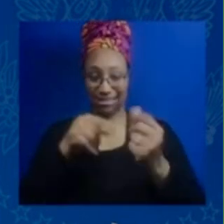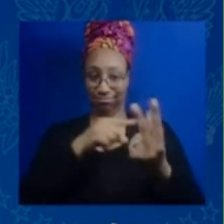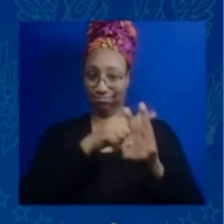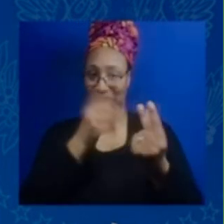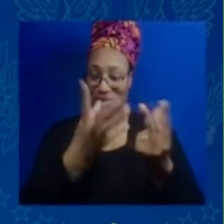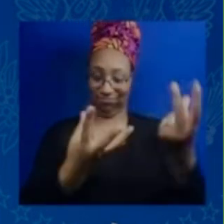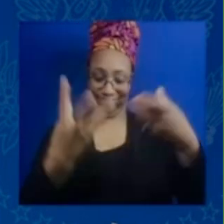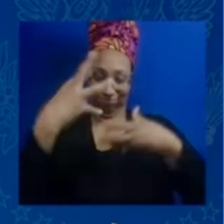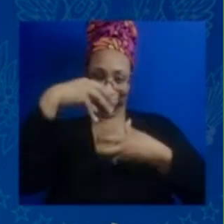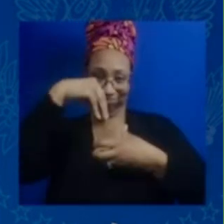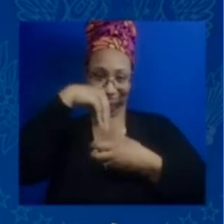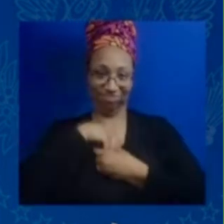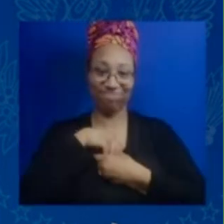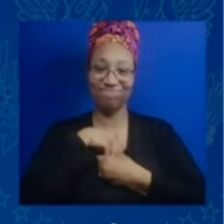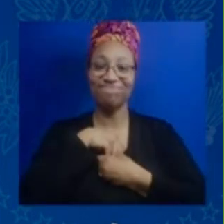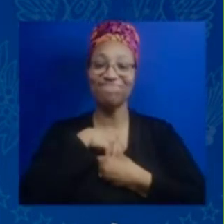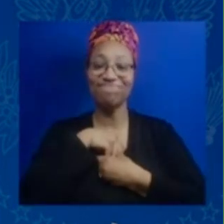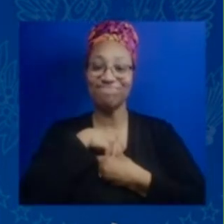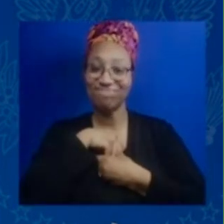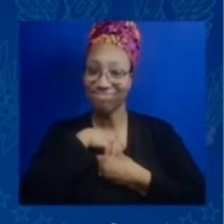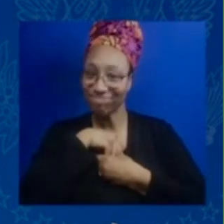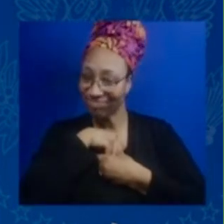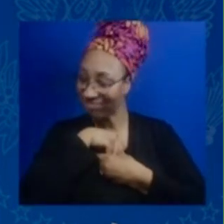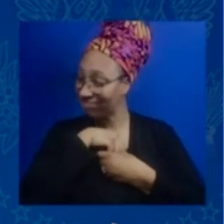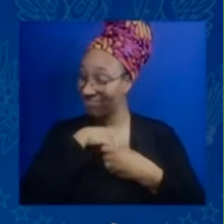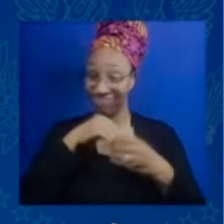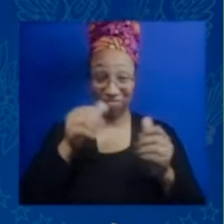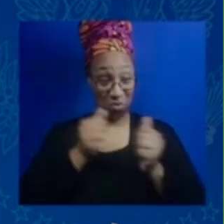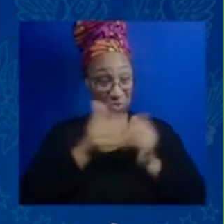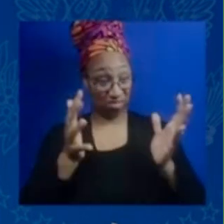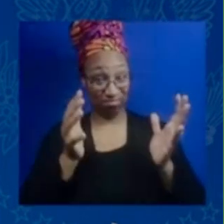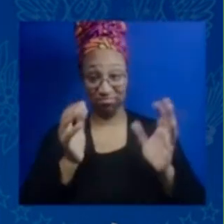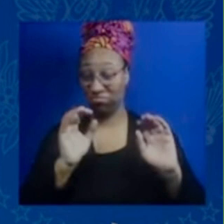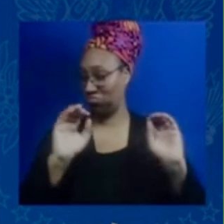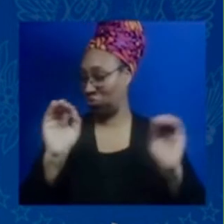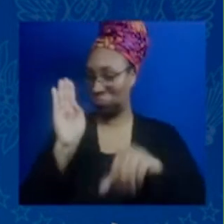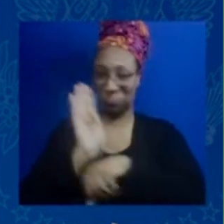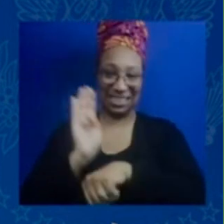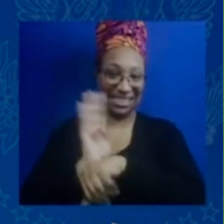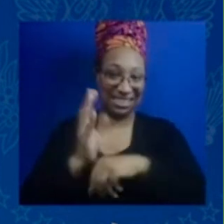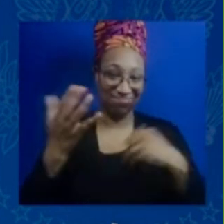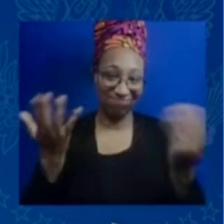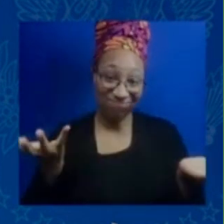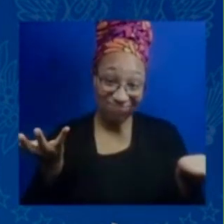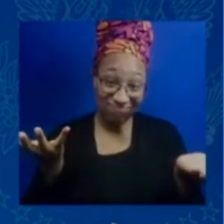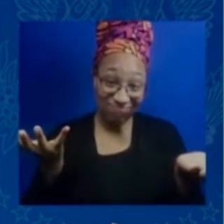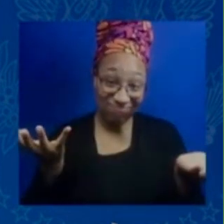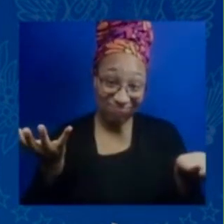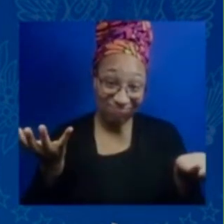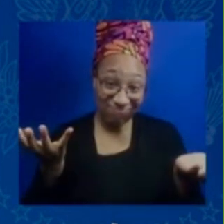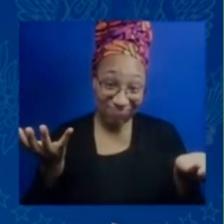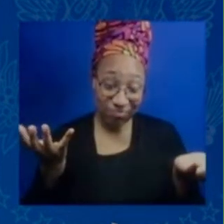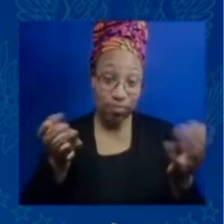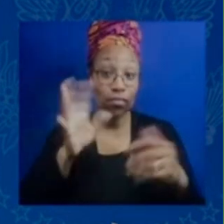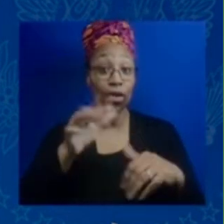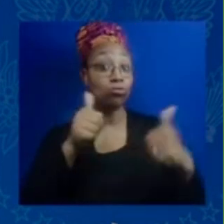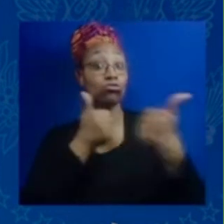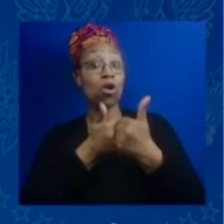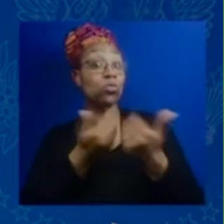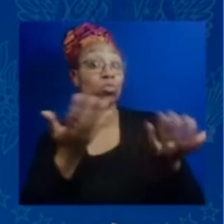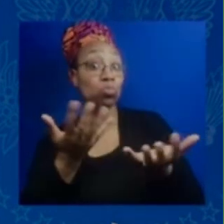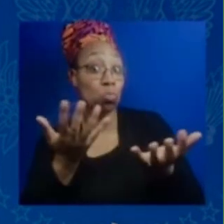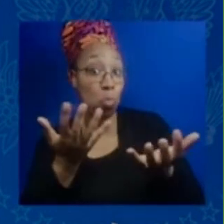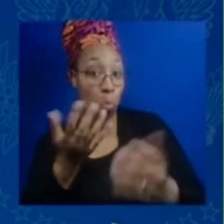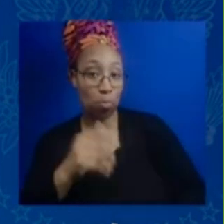move forward with our entrepreneurship so my most difficult challenge was when I decided to go into LED